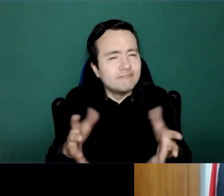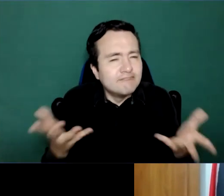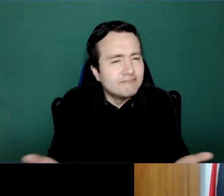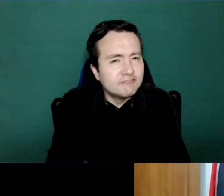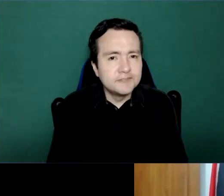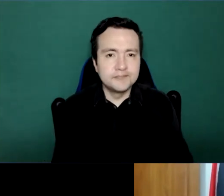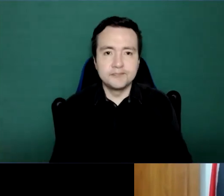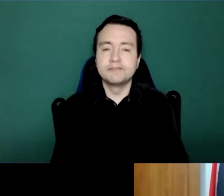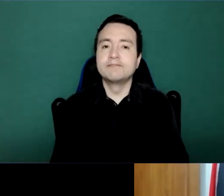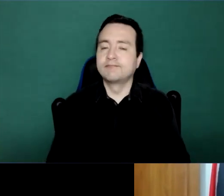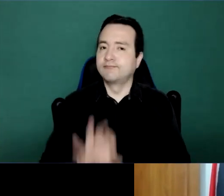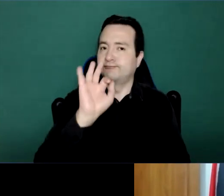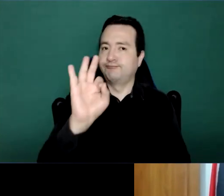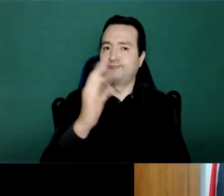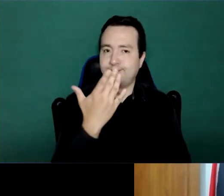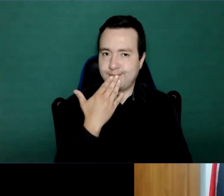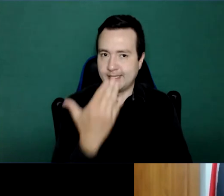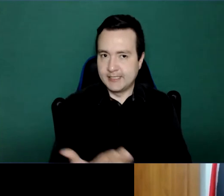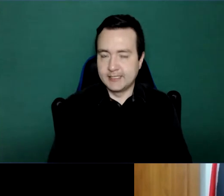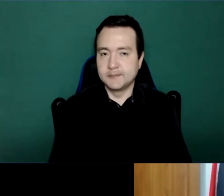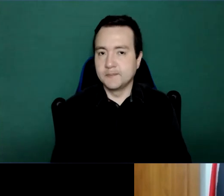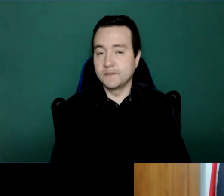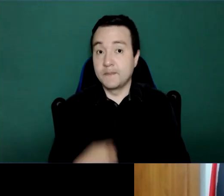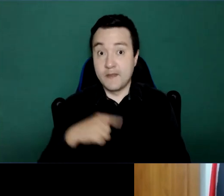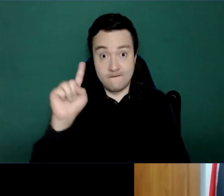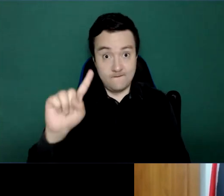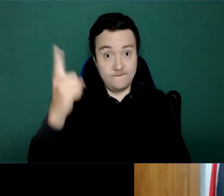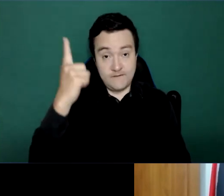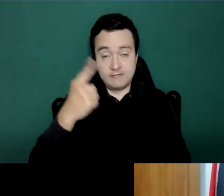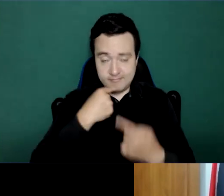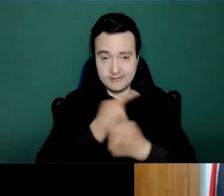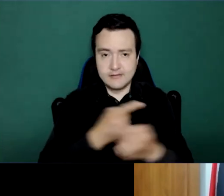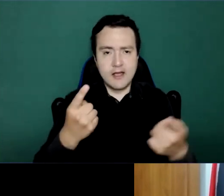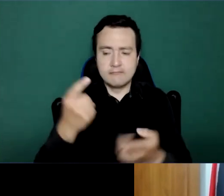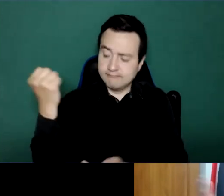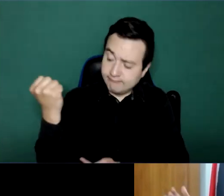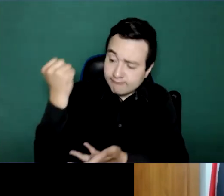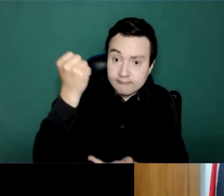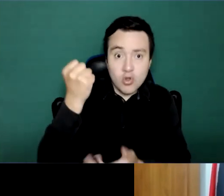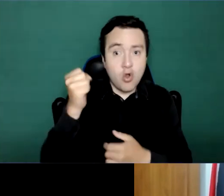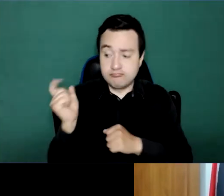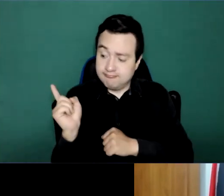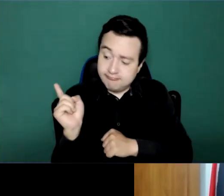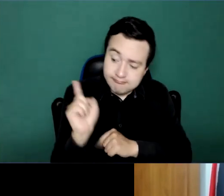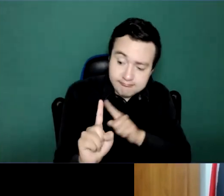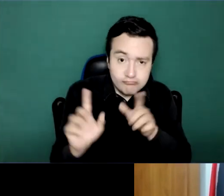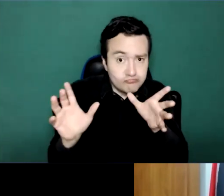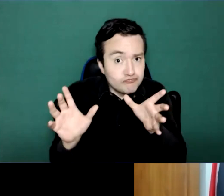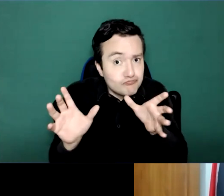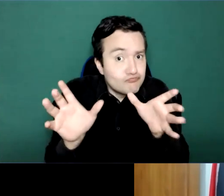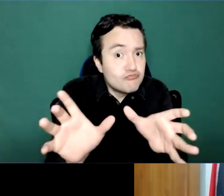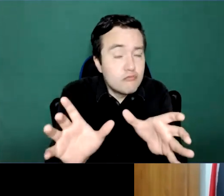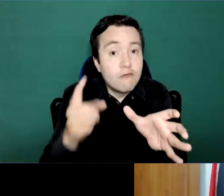is one of those areas where people want a return on investment. If I invest a dollar, how do I quantify that?